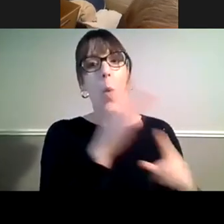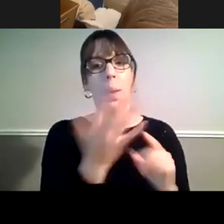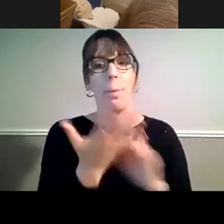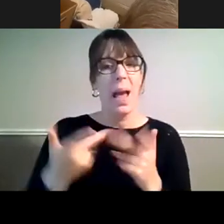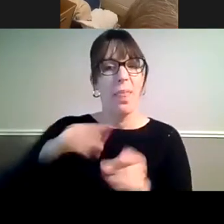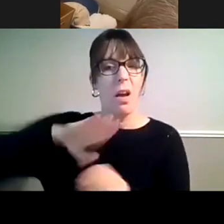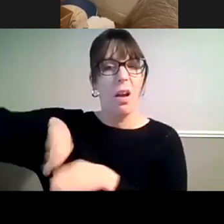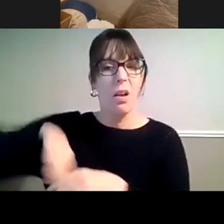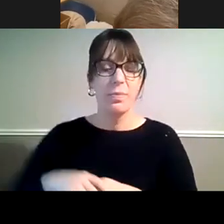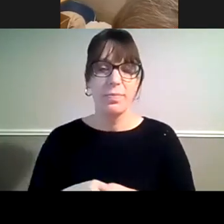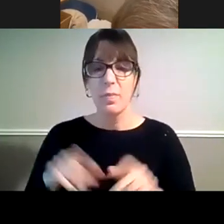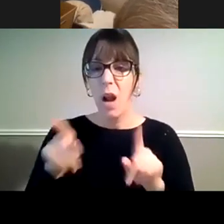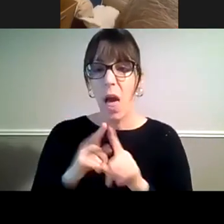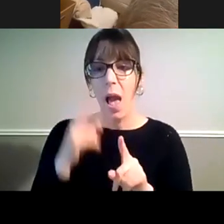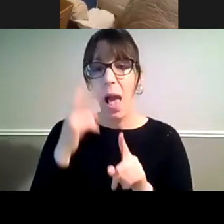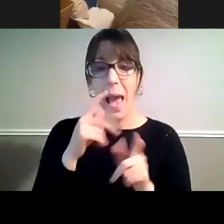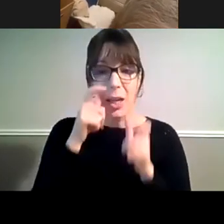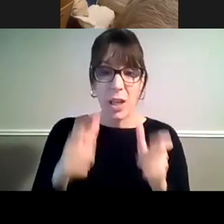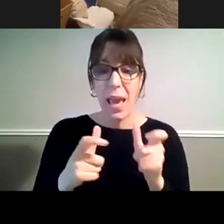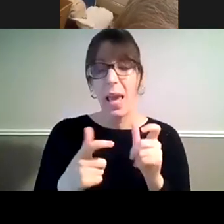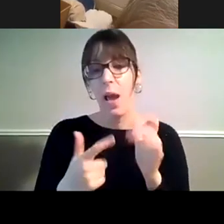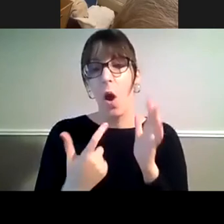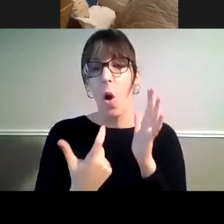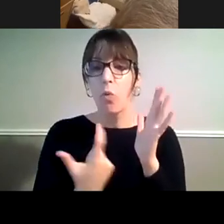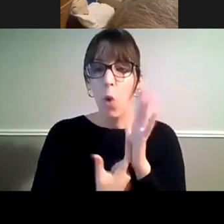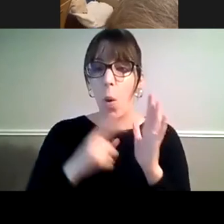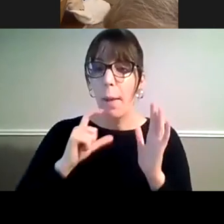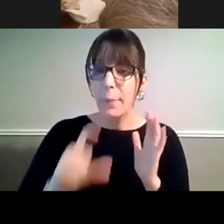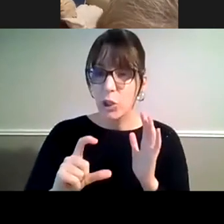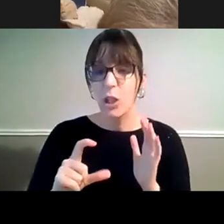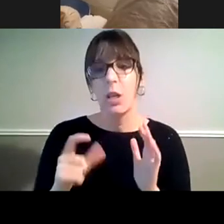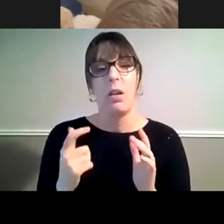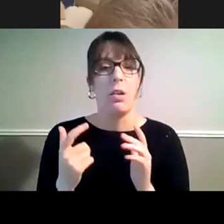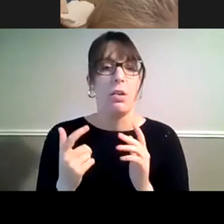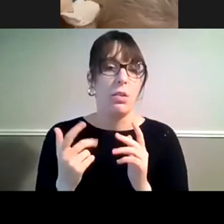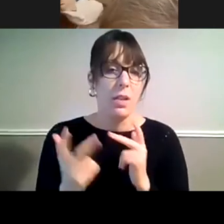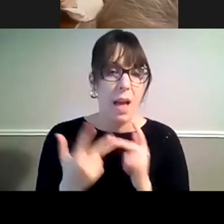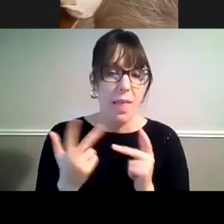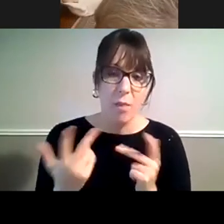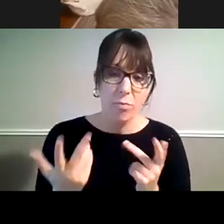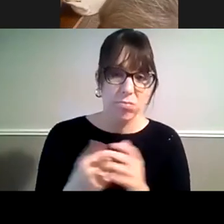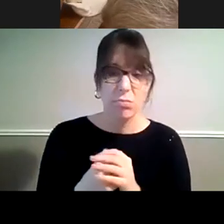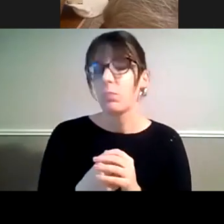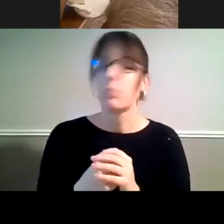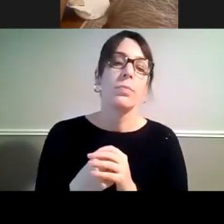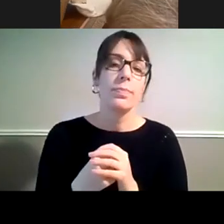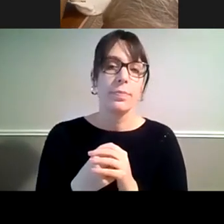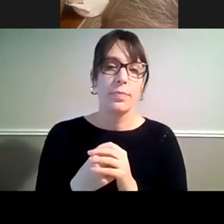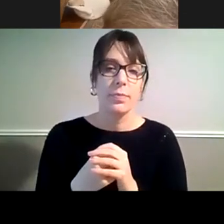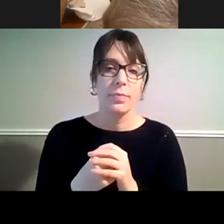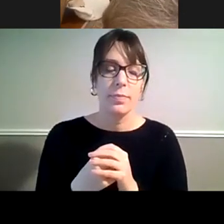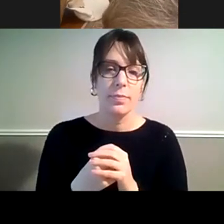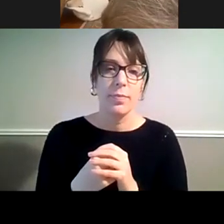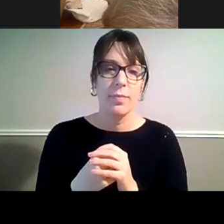The aged care commission and all of that has sort of brought this to the fore and I just think